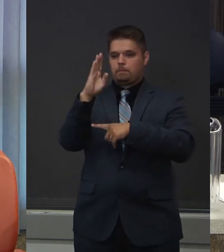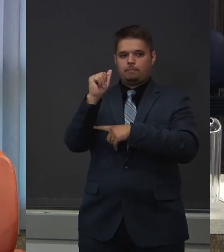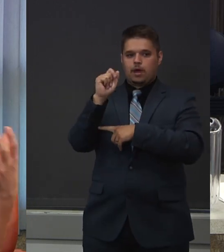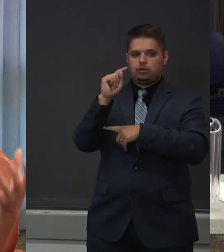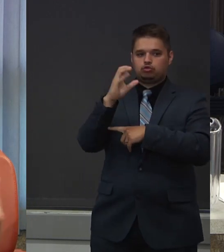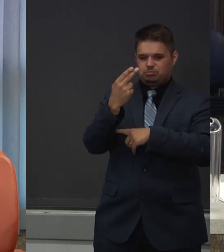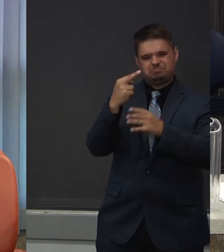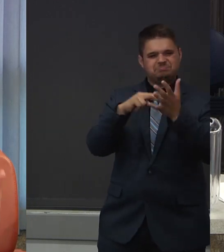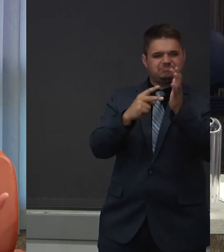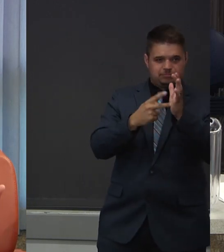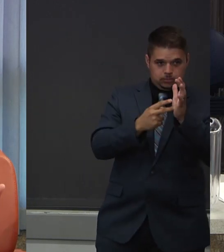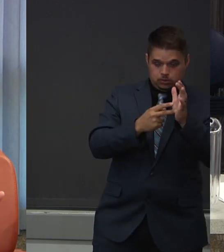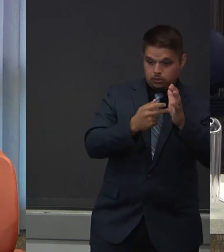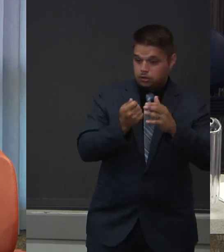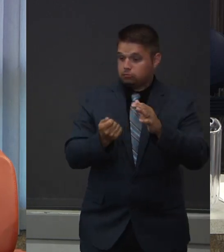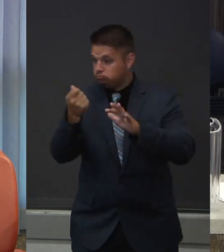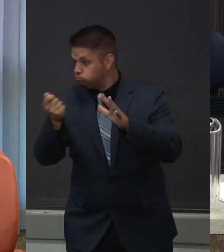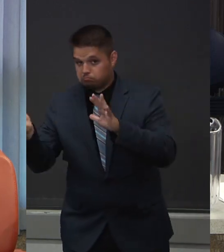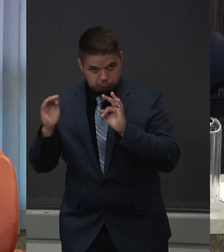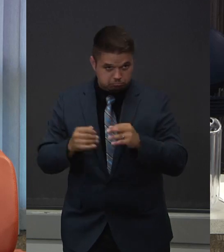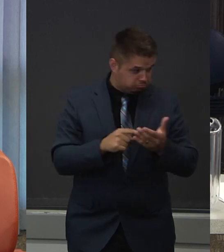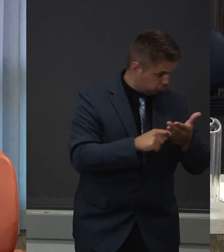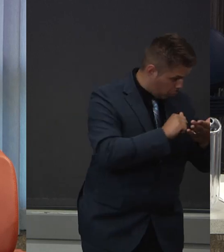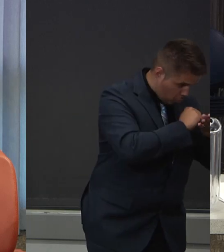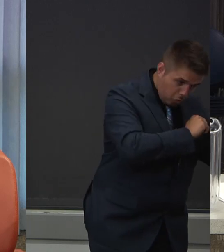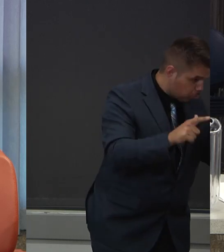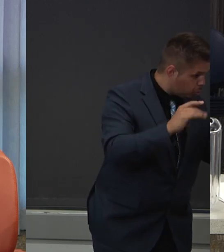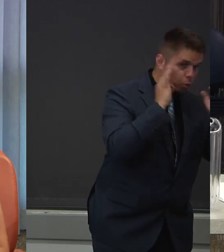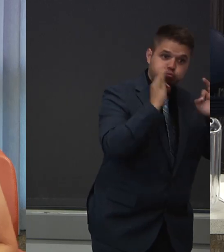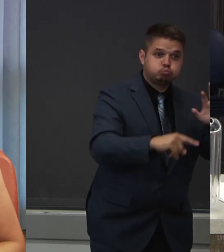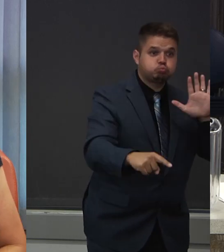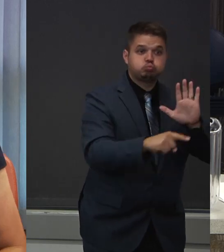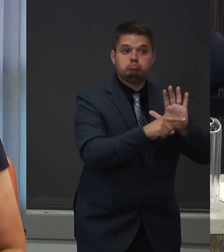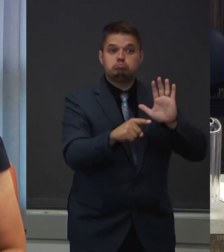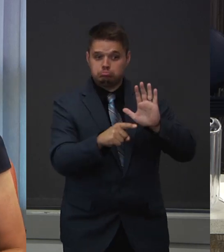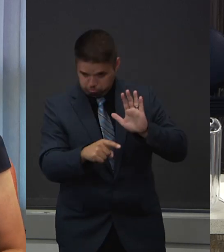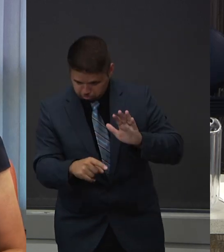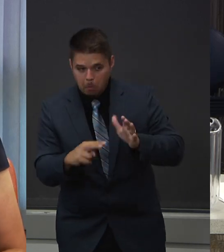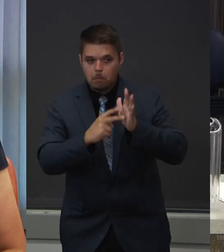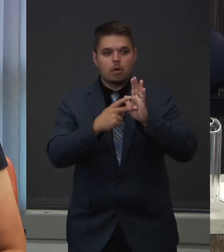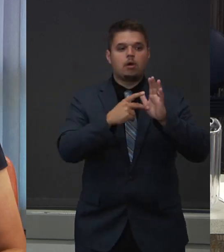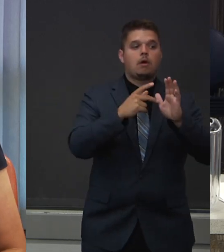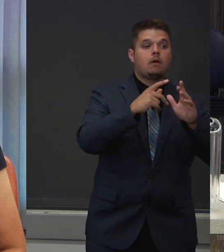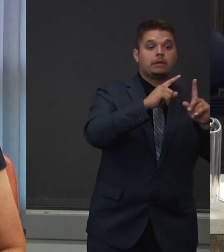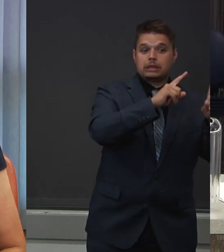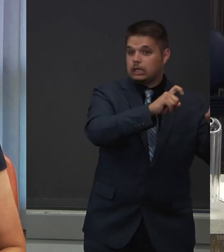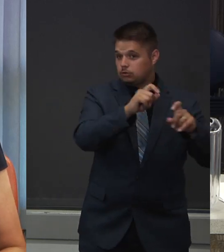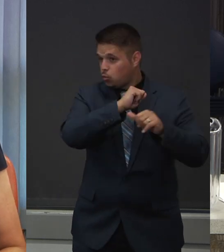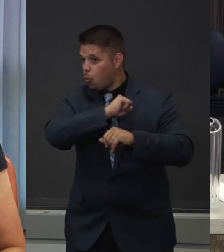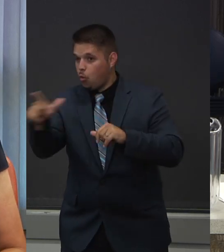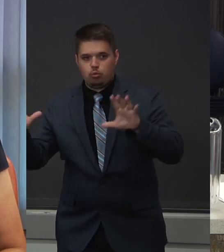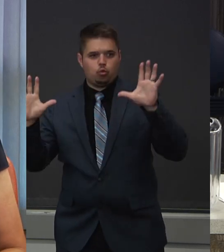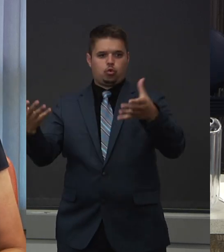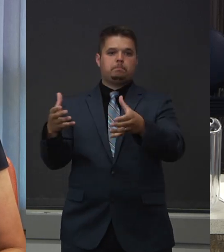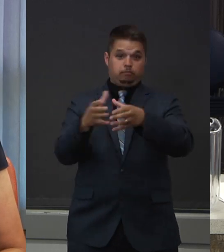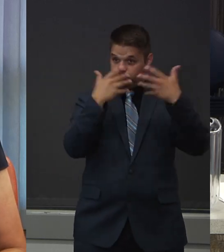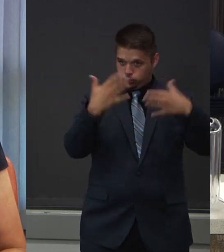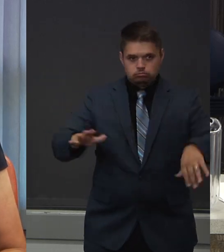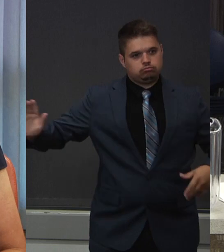we've saved a lot of the chemicals needed to run these tests. Pooled testing is something that we're actively